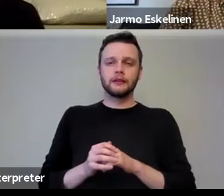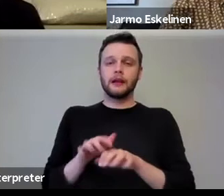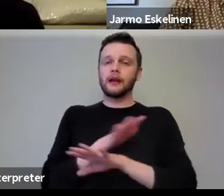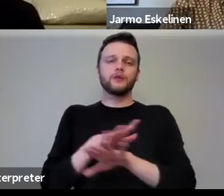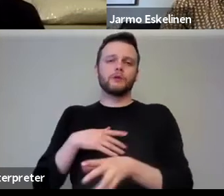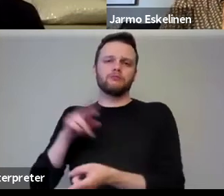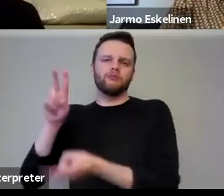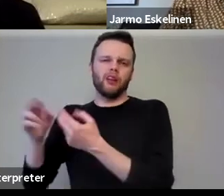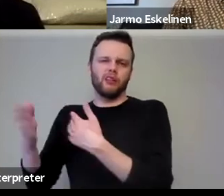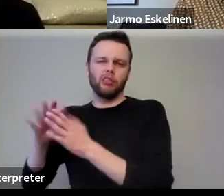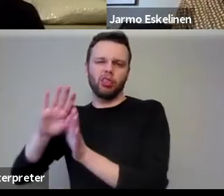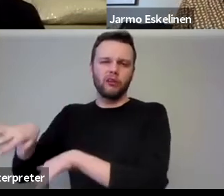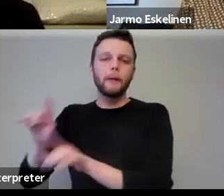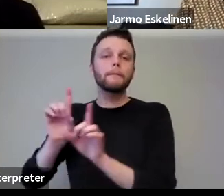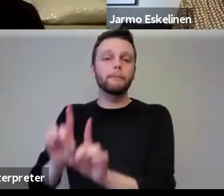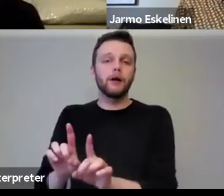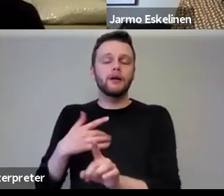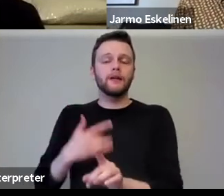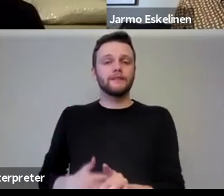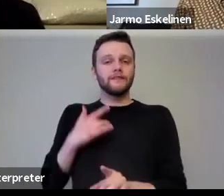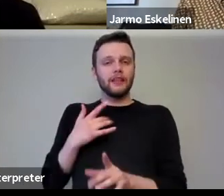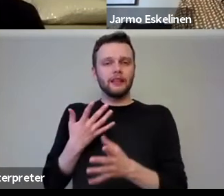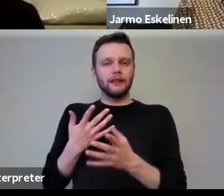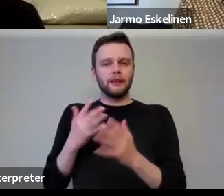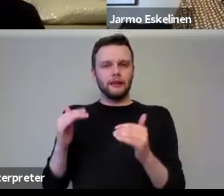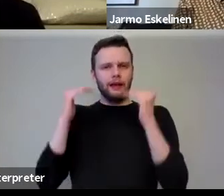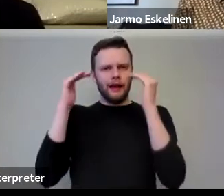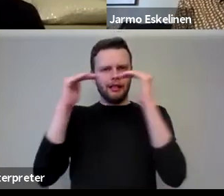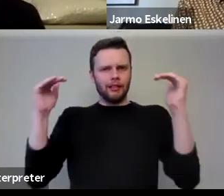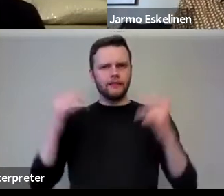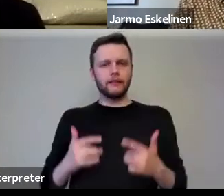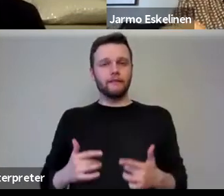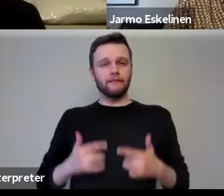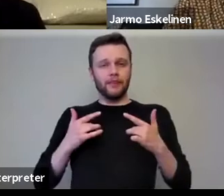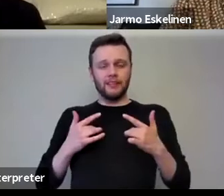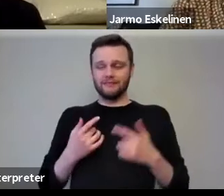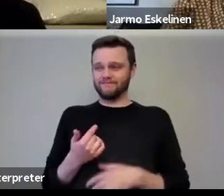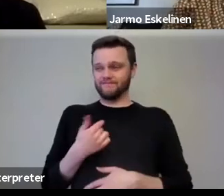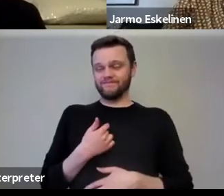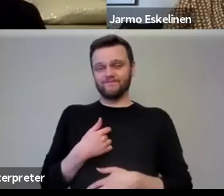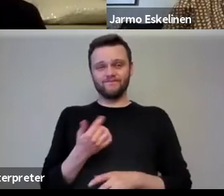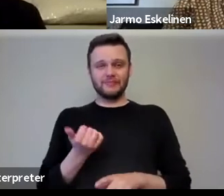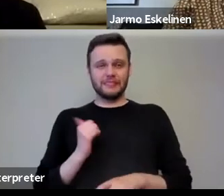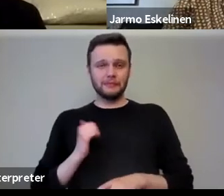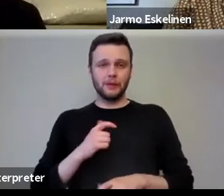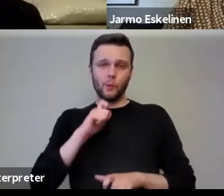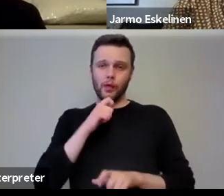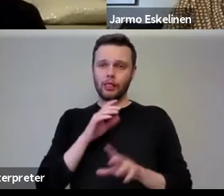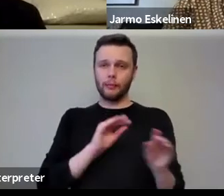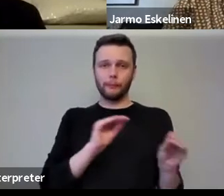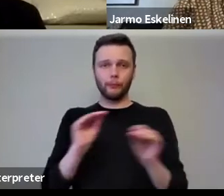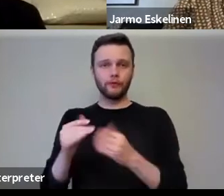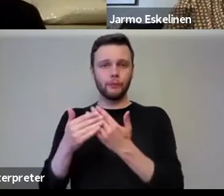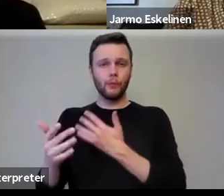those, but just at the higher level, the fact that we are likely to be able to move to more